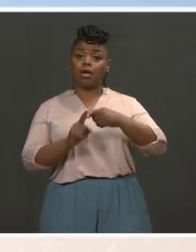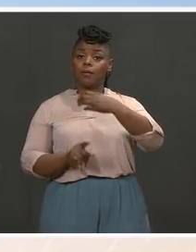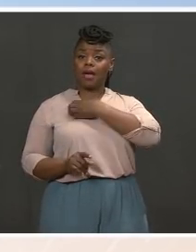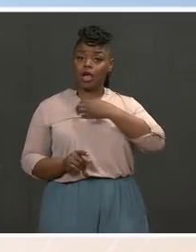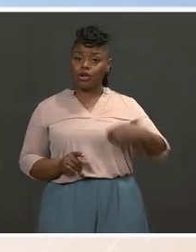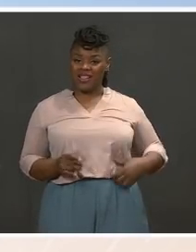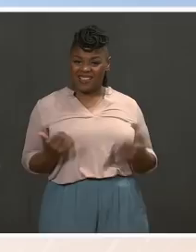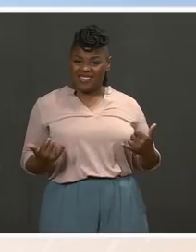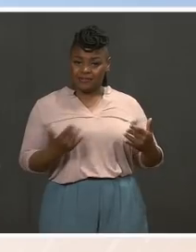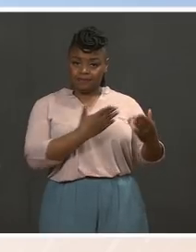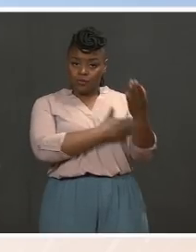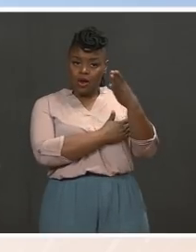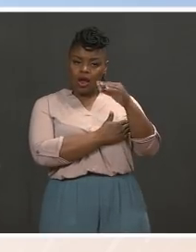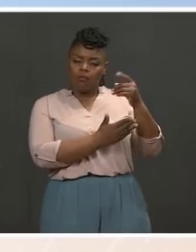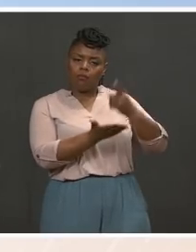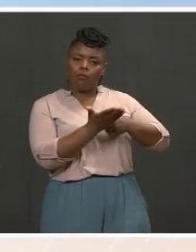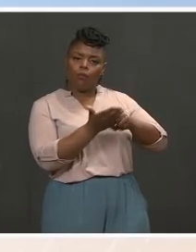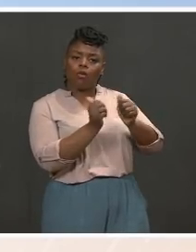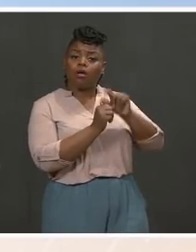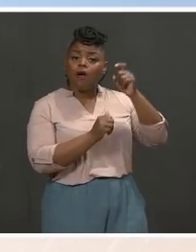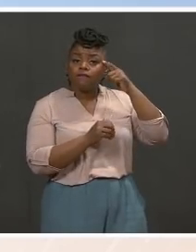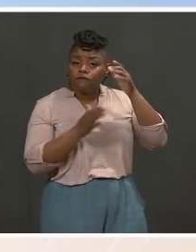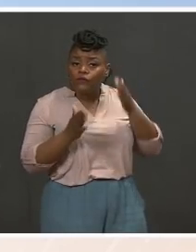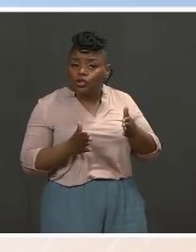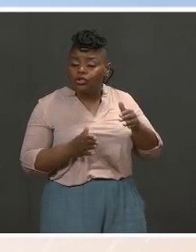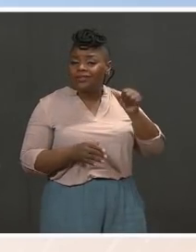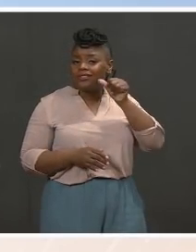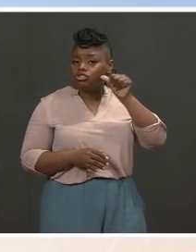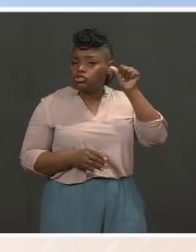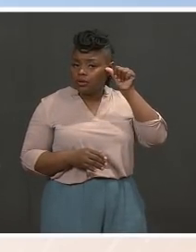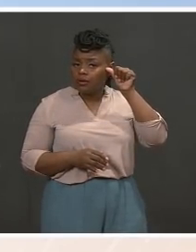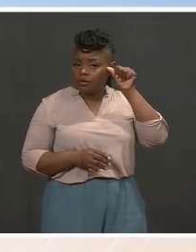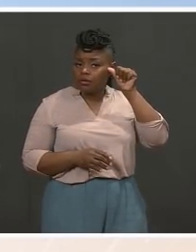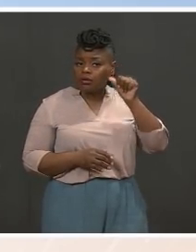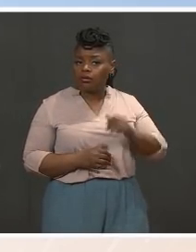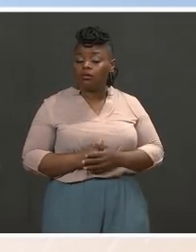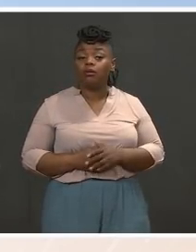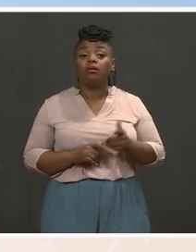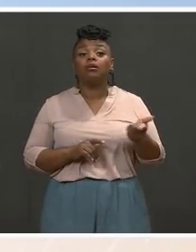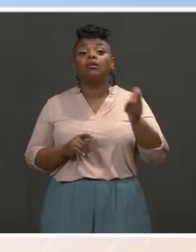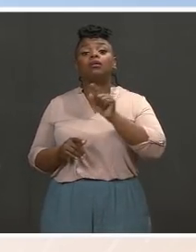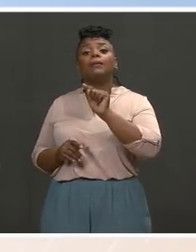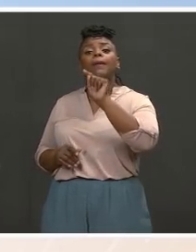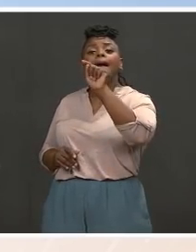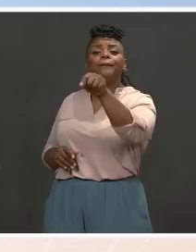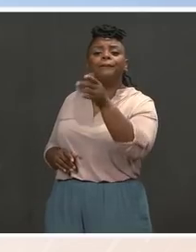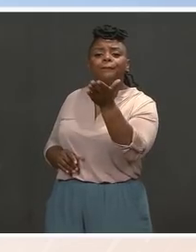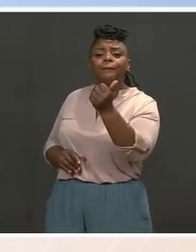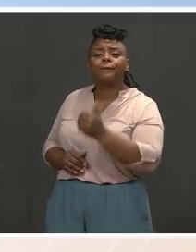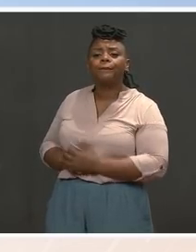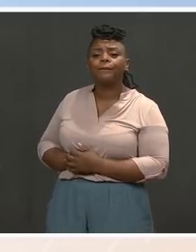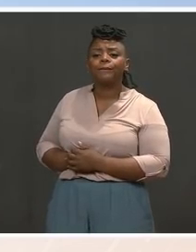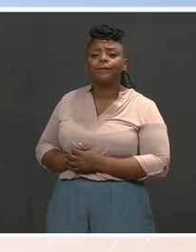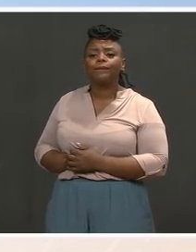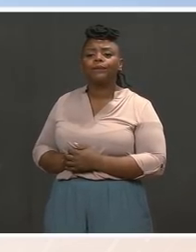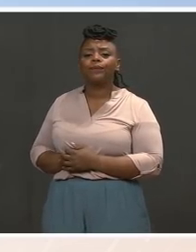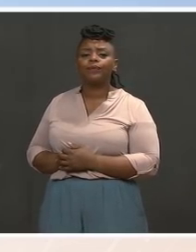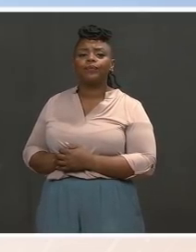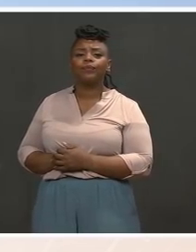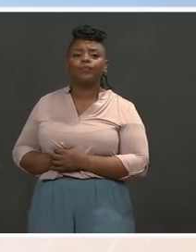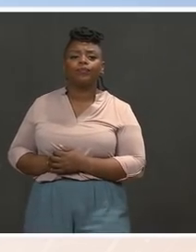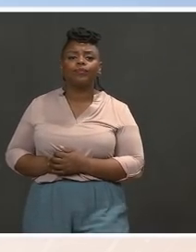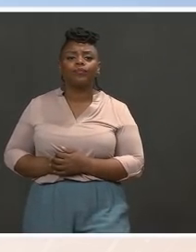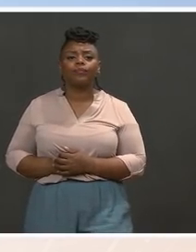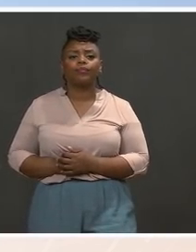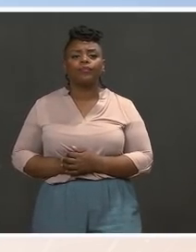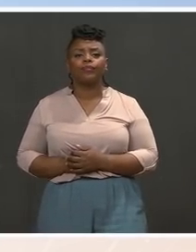yesterday and will remain in close touch. But let me just go to the back, and then we'll come back. Go ahead in the back, Lalit. The Thank you. Thank you, Jen. Last week, Secretary Blinken